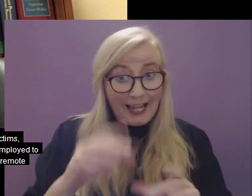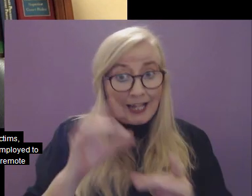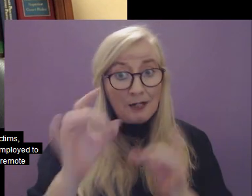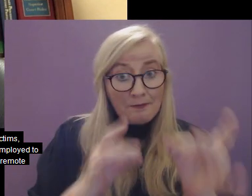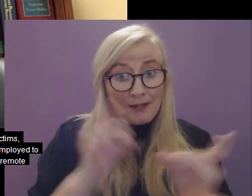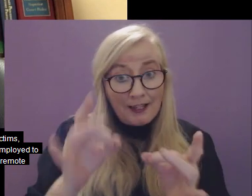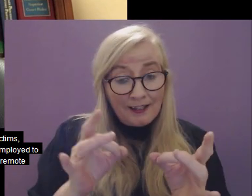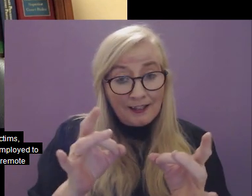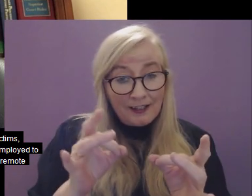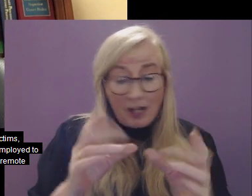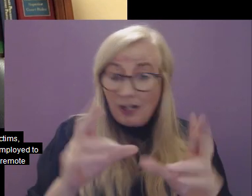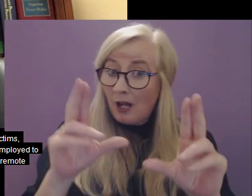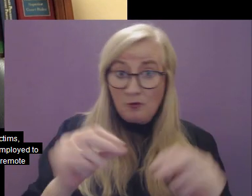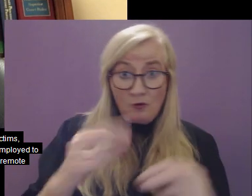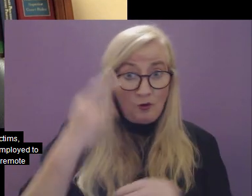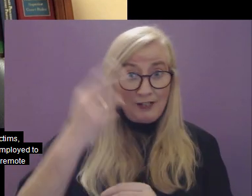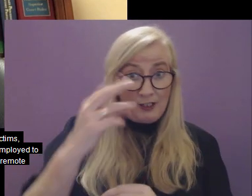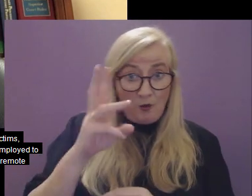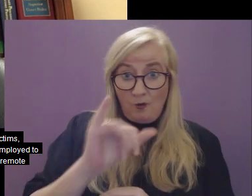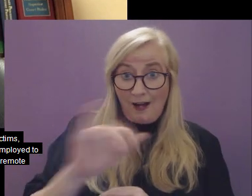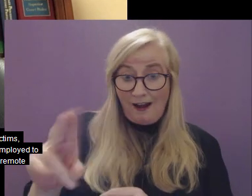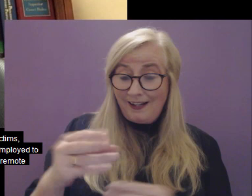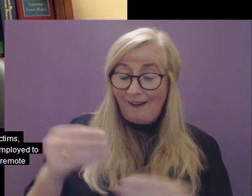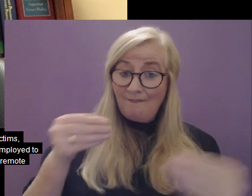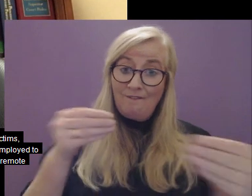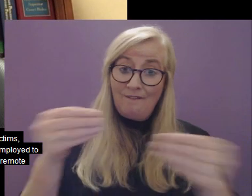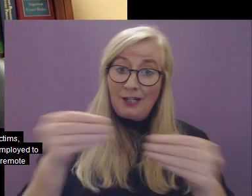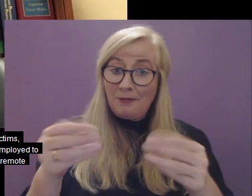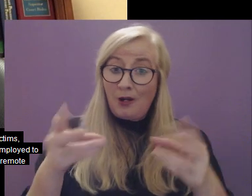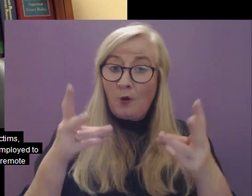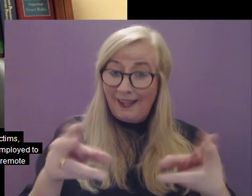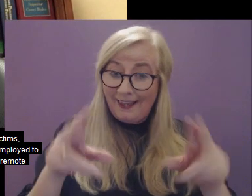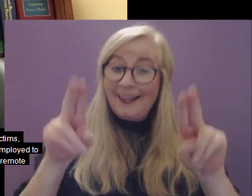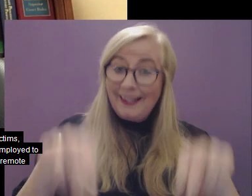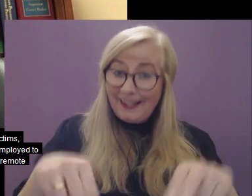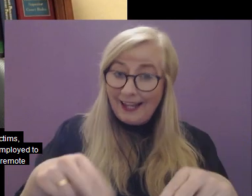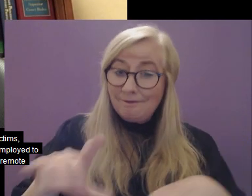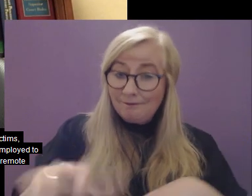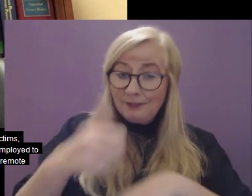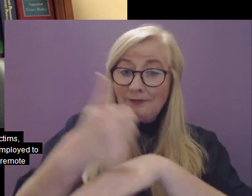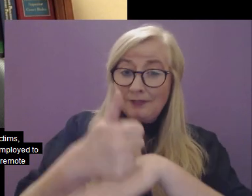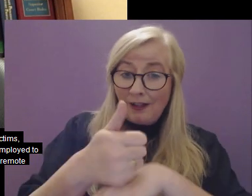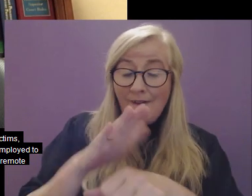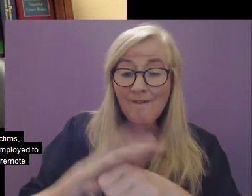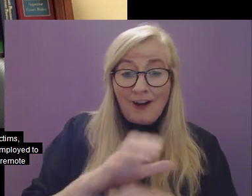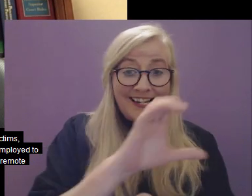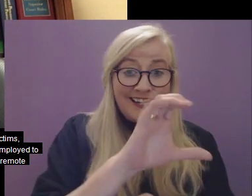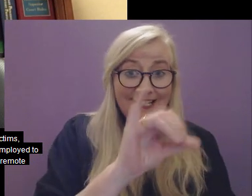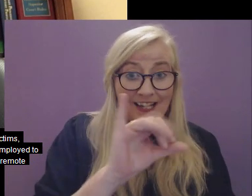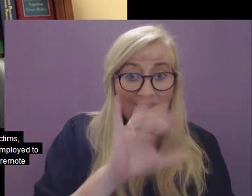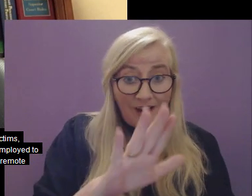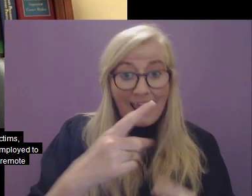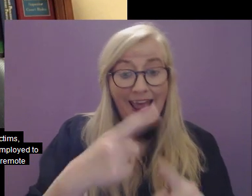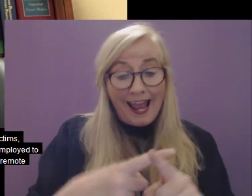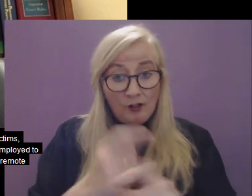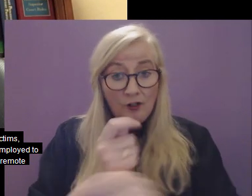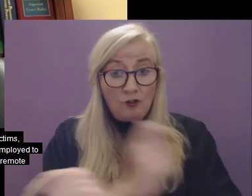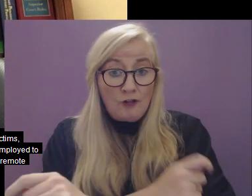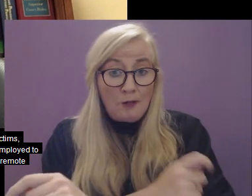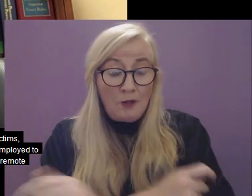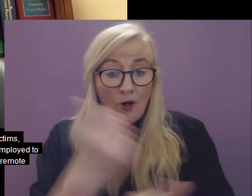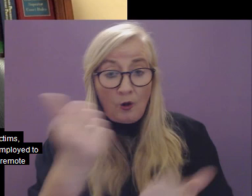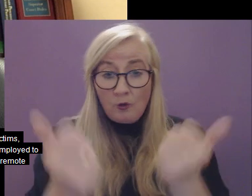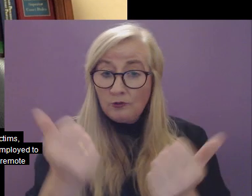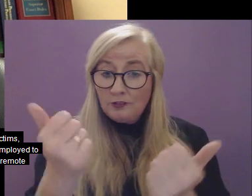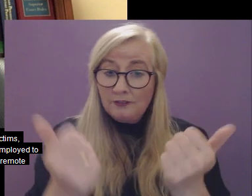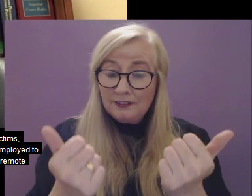be made and there should be no reason why a flexible approach cannot be employed to both civil and criminal proceedings.